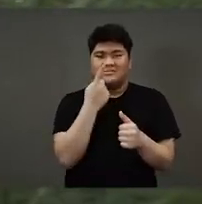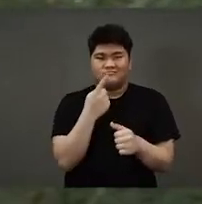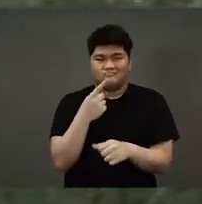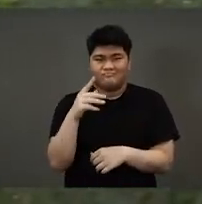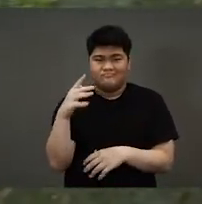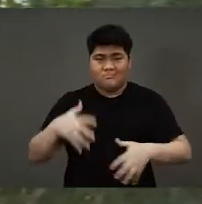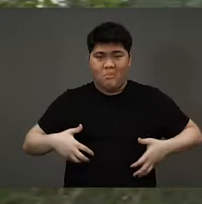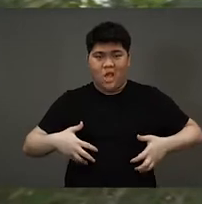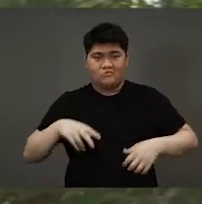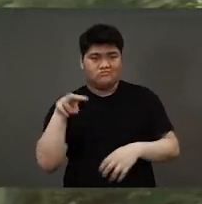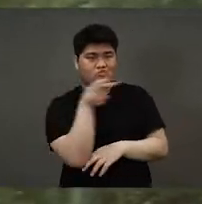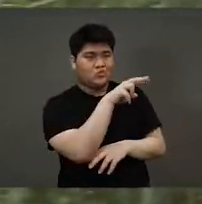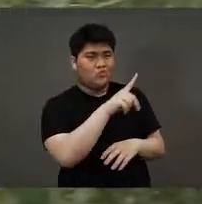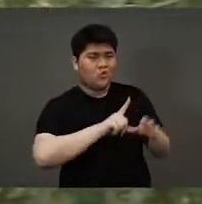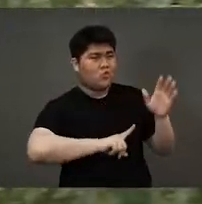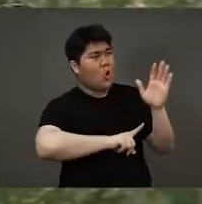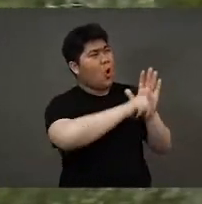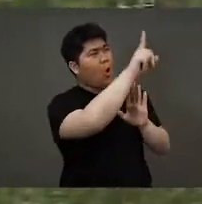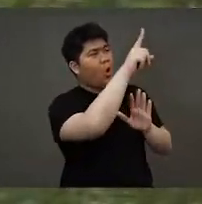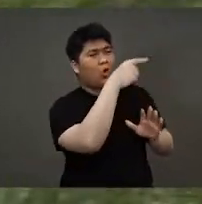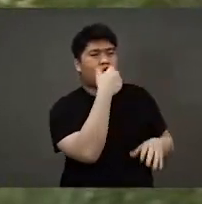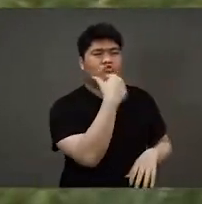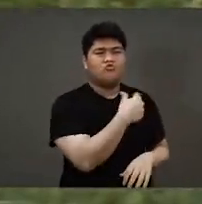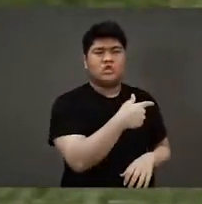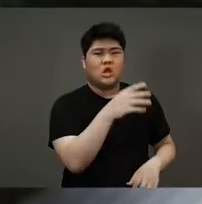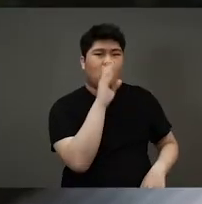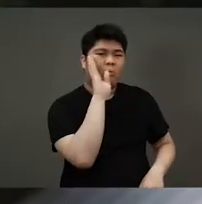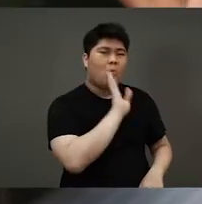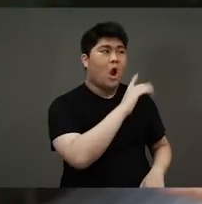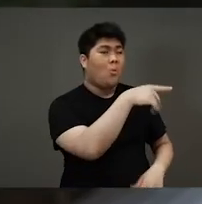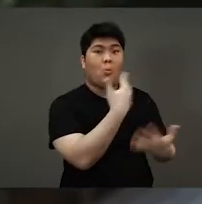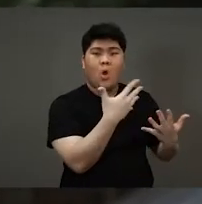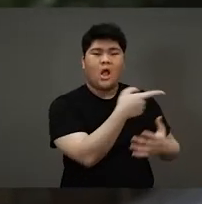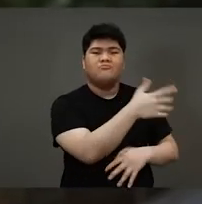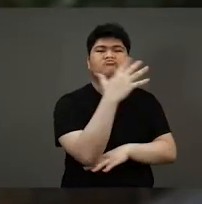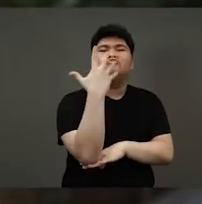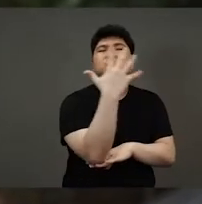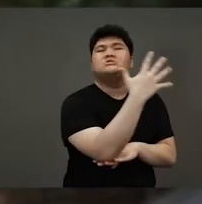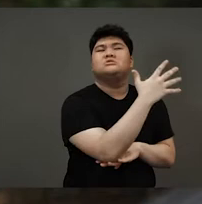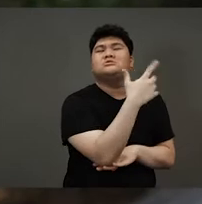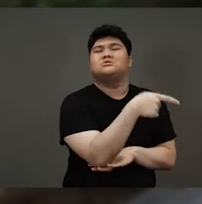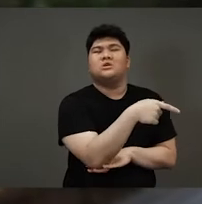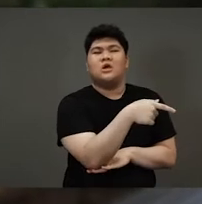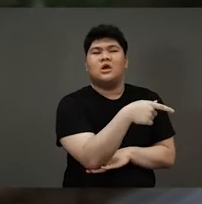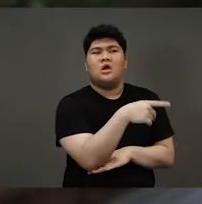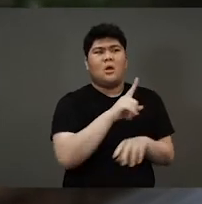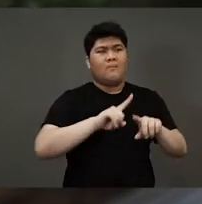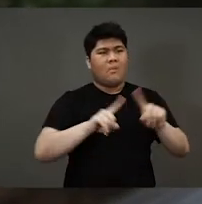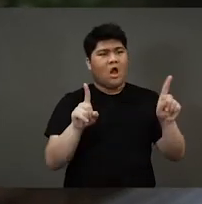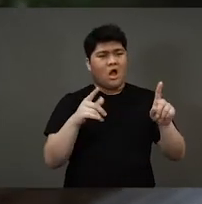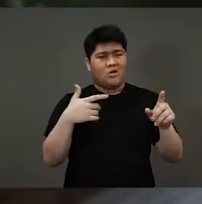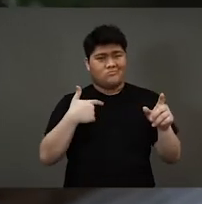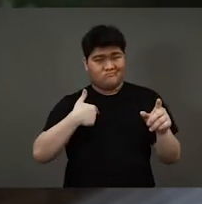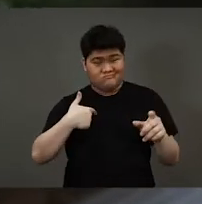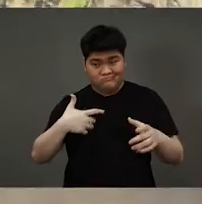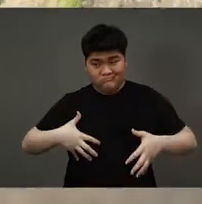he saw something tall and green and brown. It was all the trees. But monkey loved